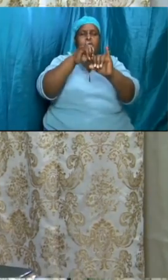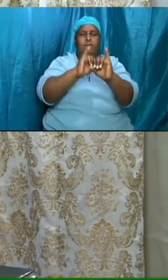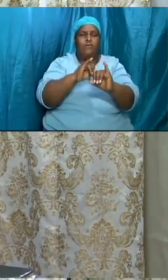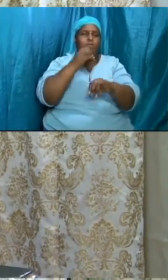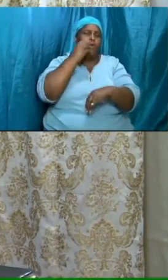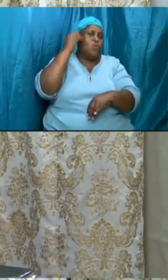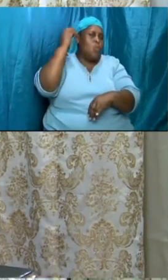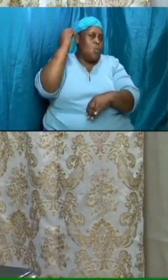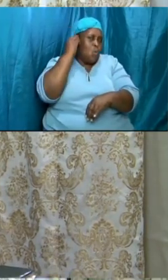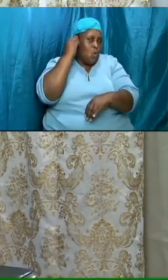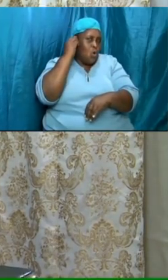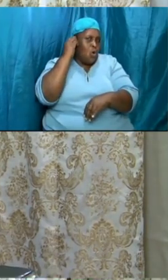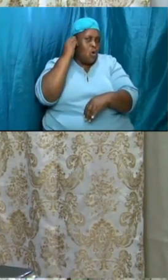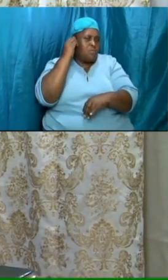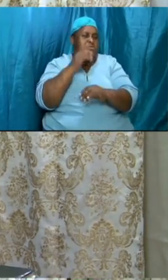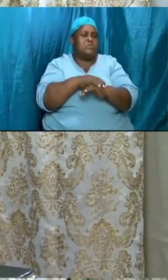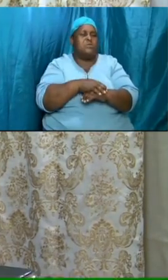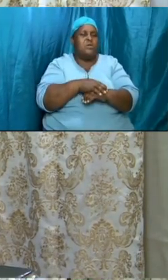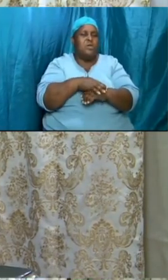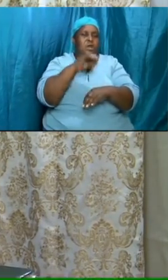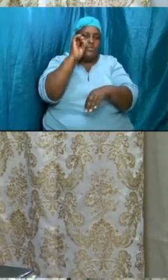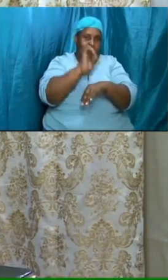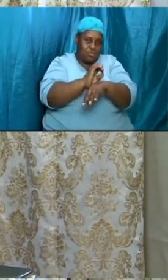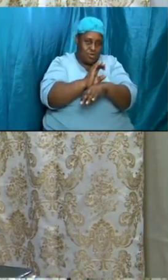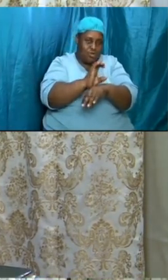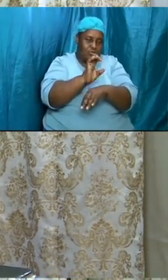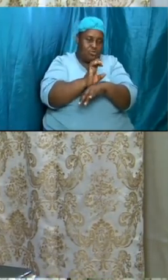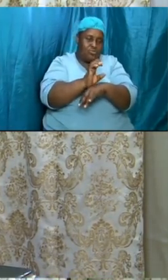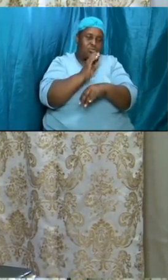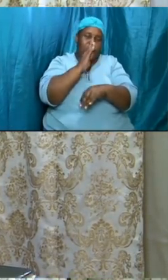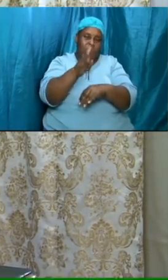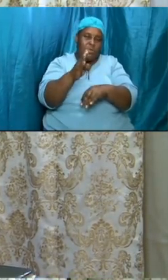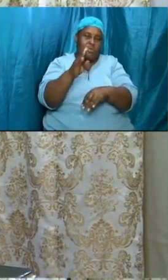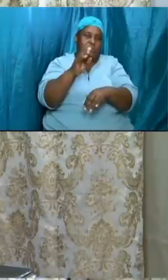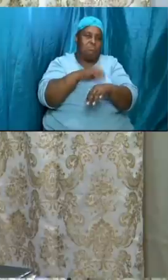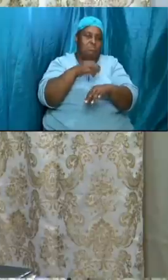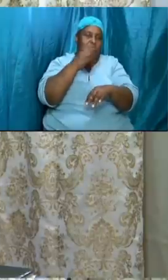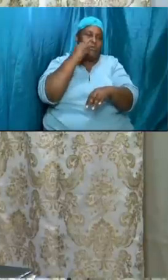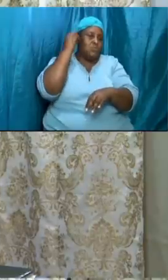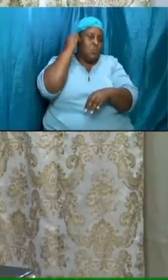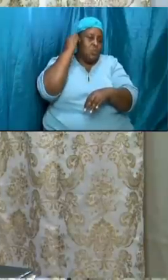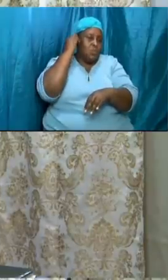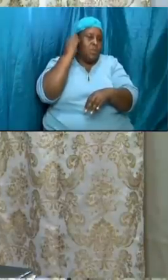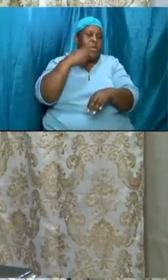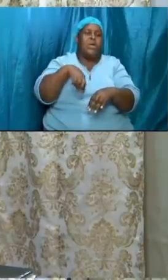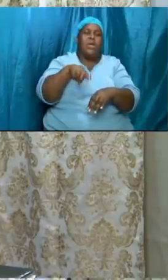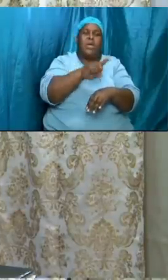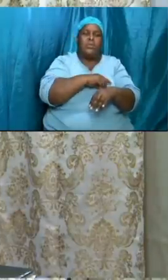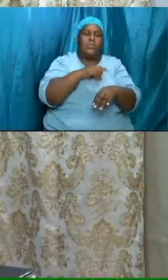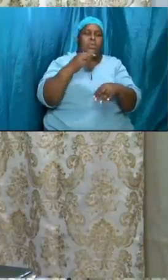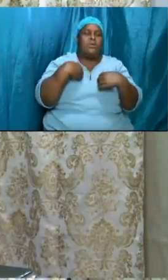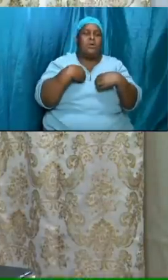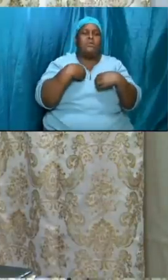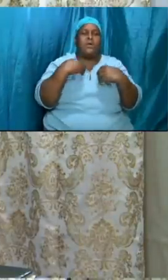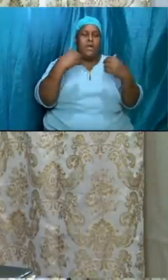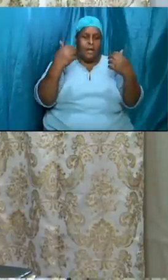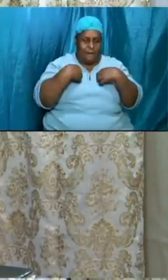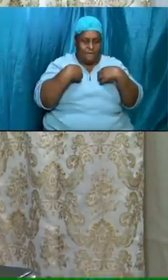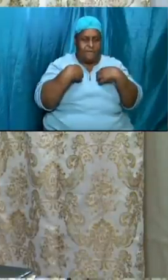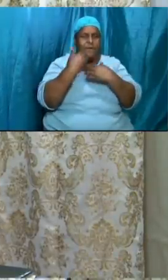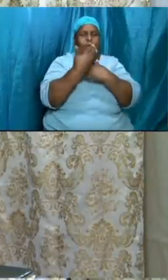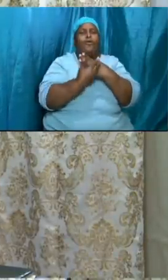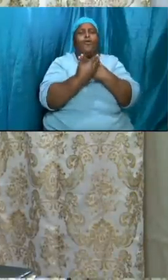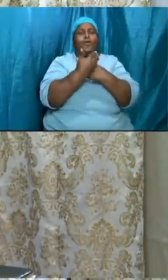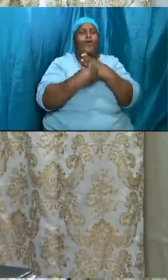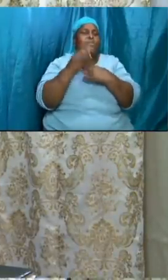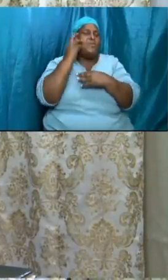in our individual homes the churches will be at home and we are going to have communion and we're going to have